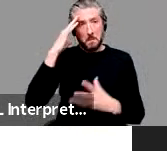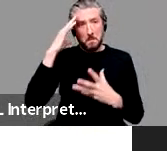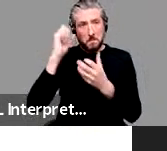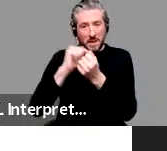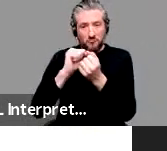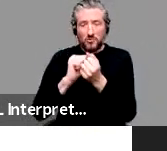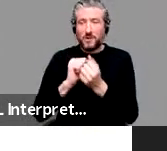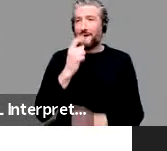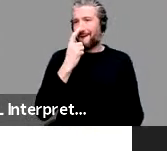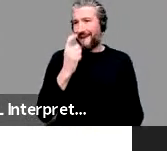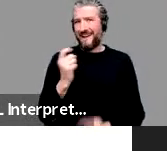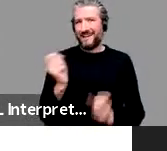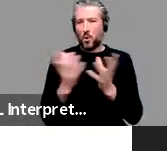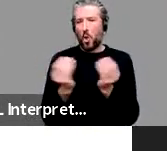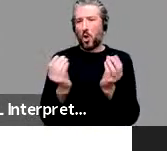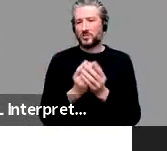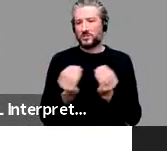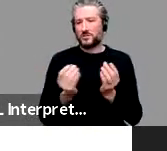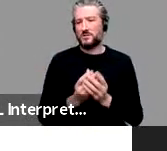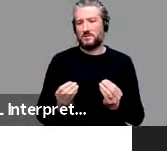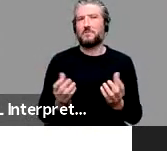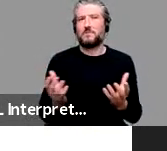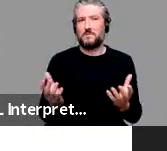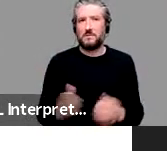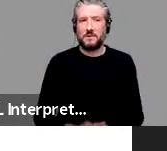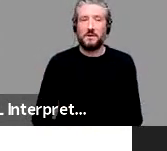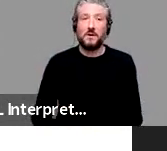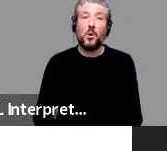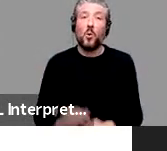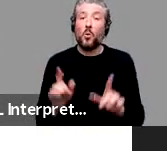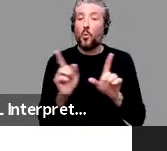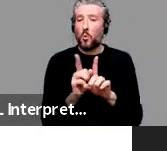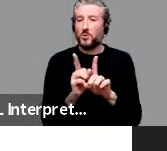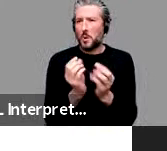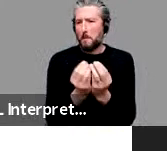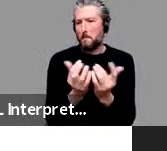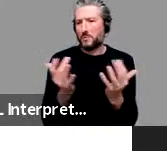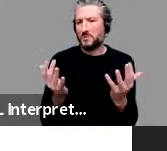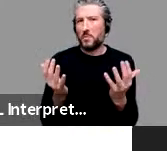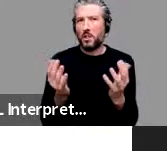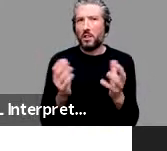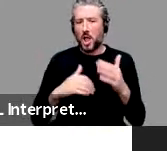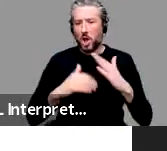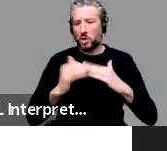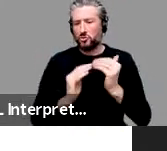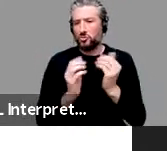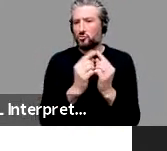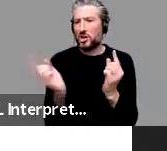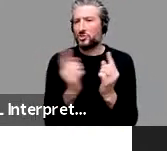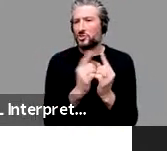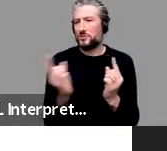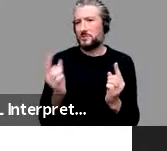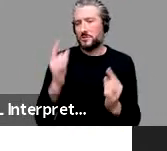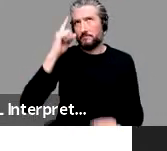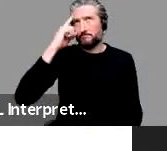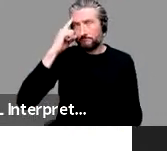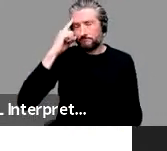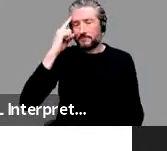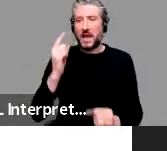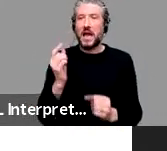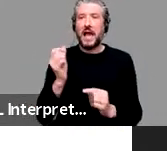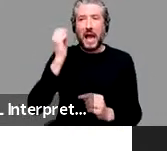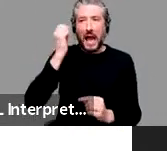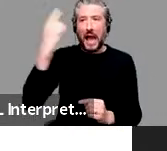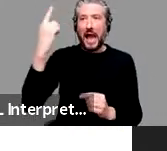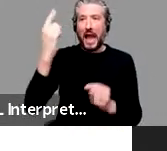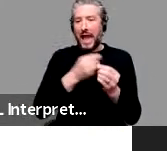constructions. And multiple constructions are activated when we want to express our messages. They either combine or